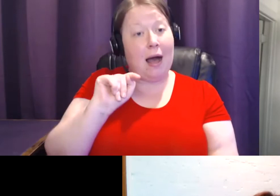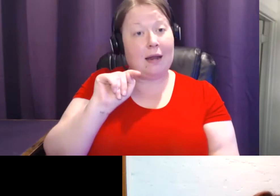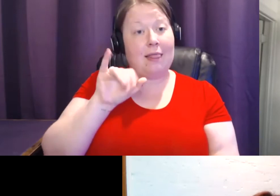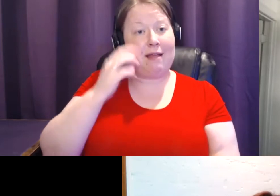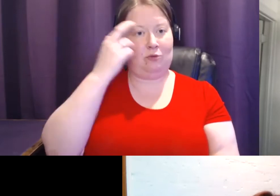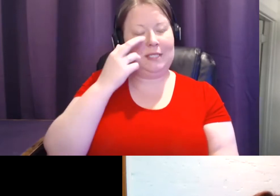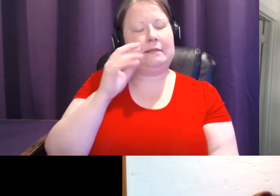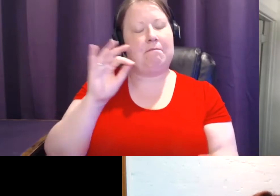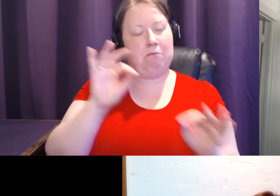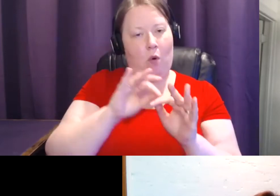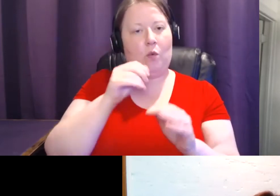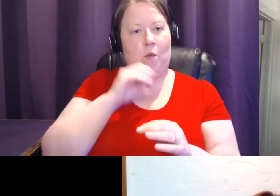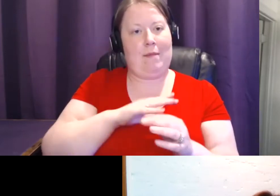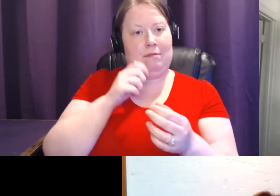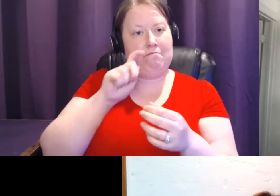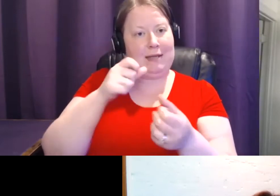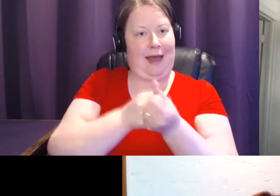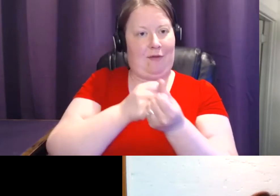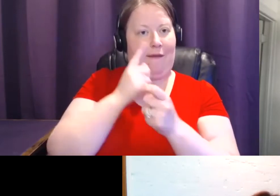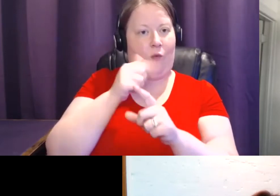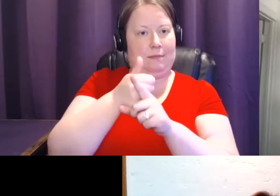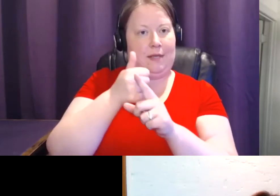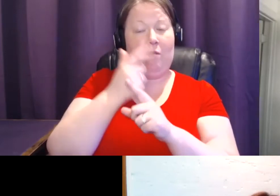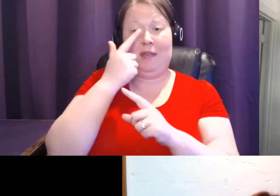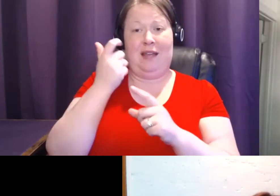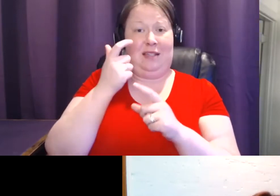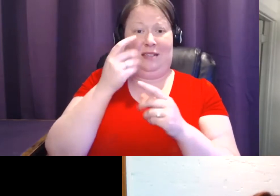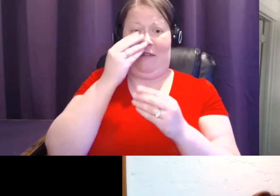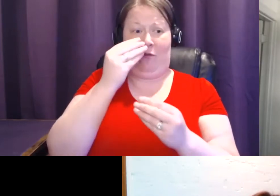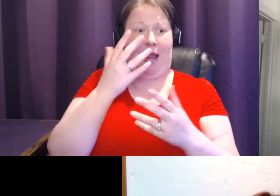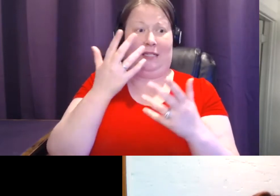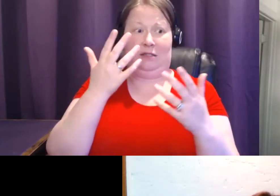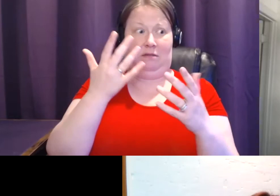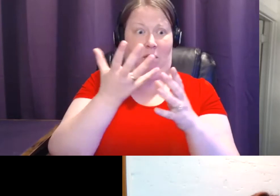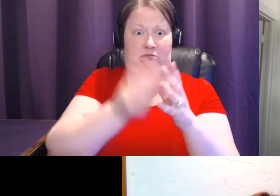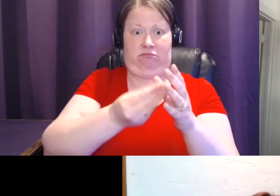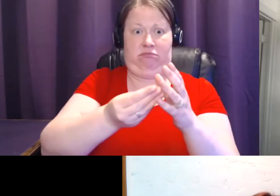to advocate for themselves, because there is this lack of information, even among physicians.